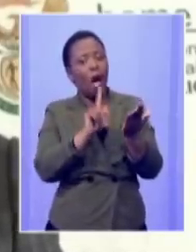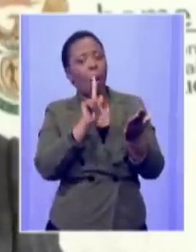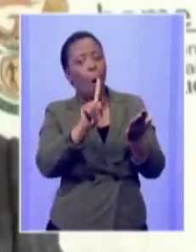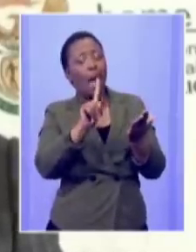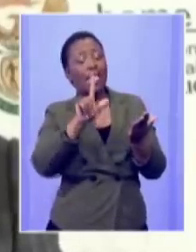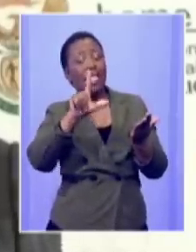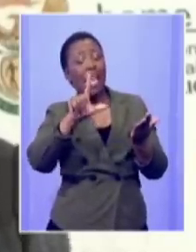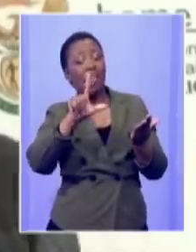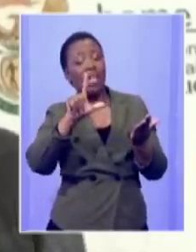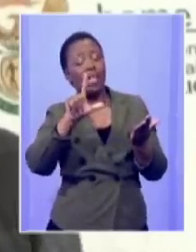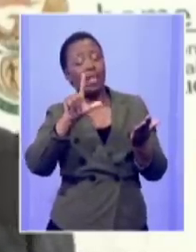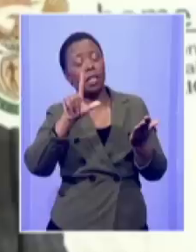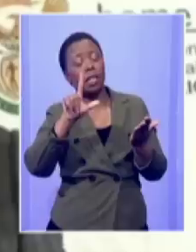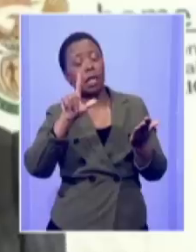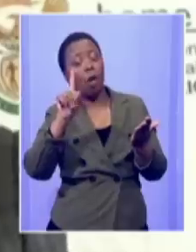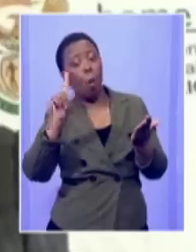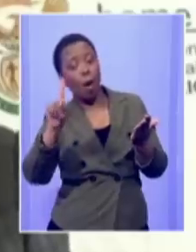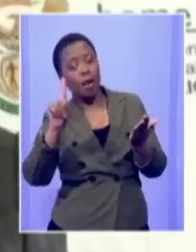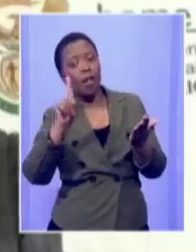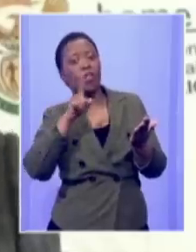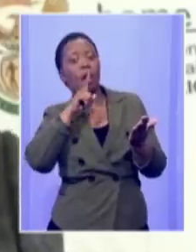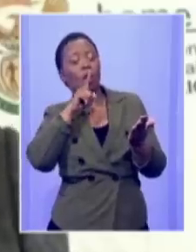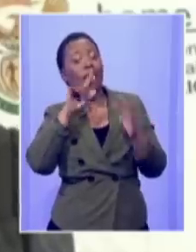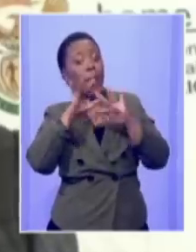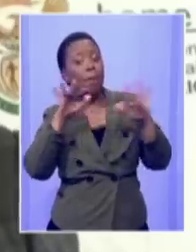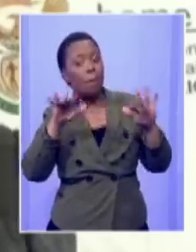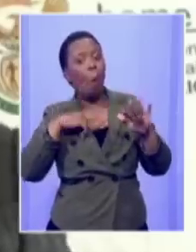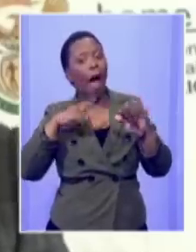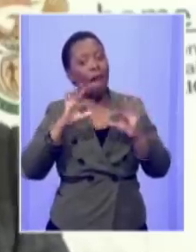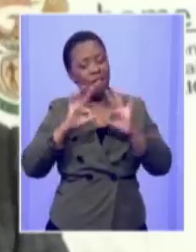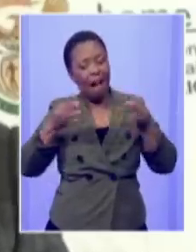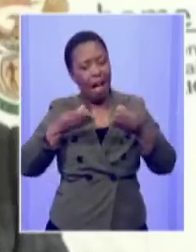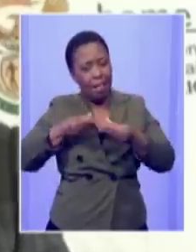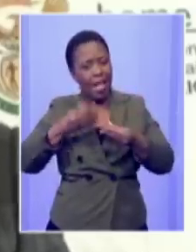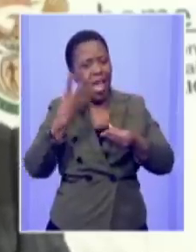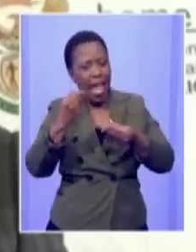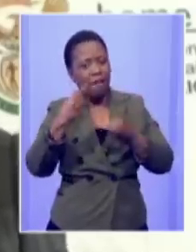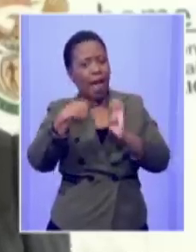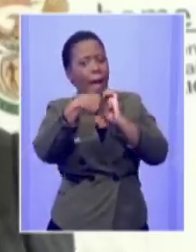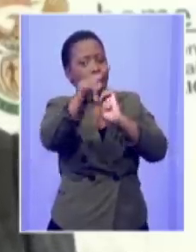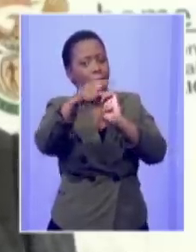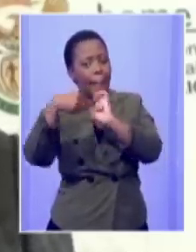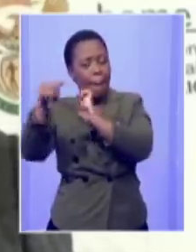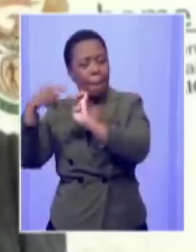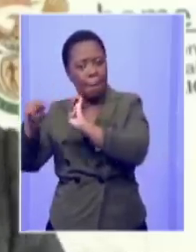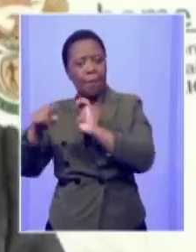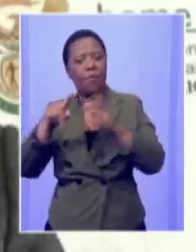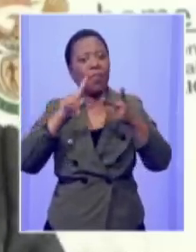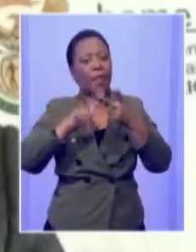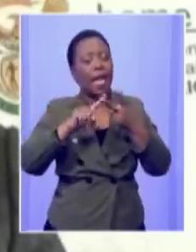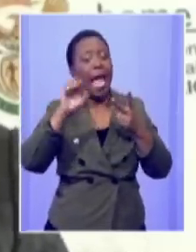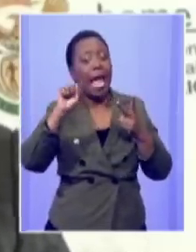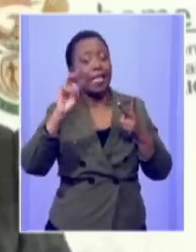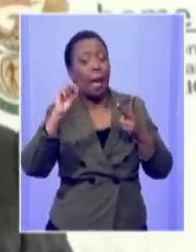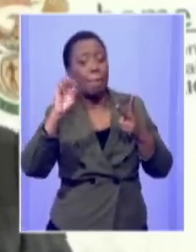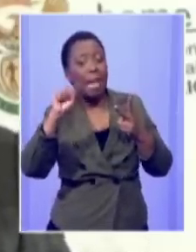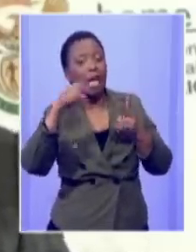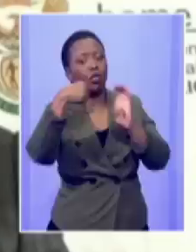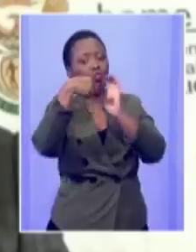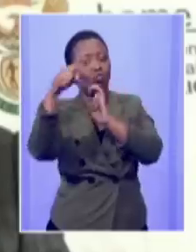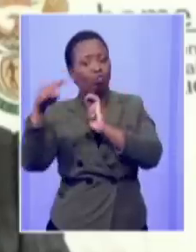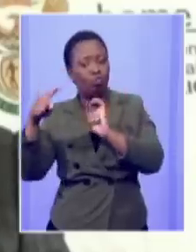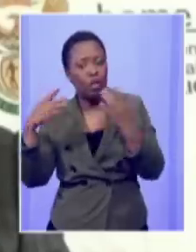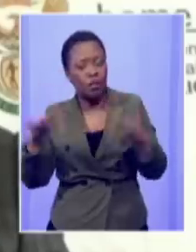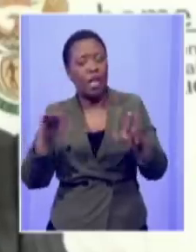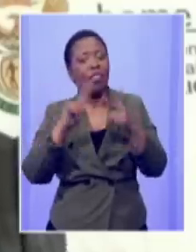people because we have got their files we wrote them an email we also sent them an sms we also bought a tutorial in